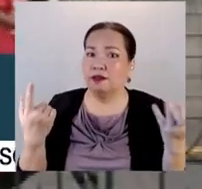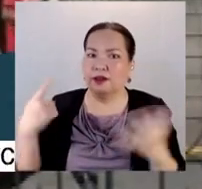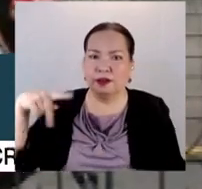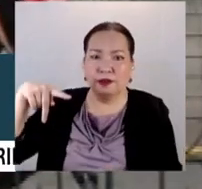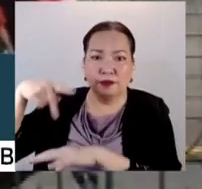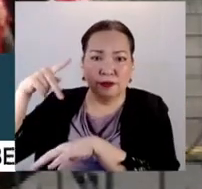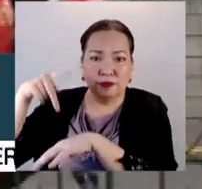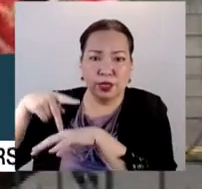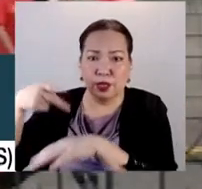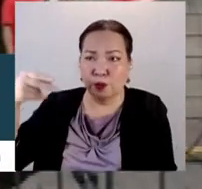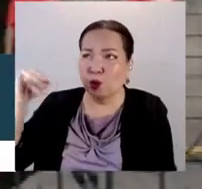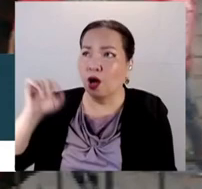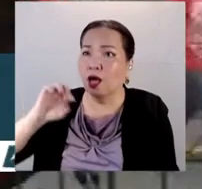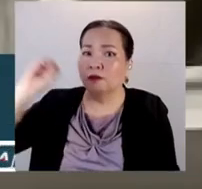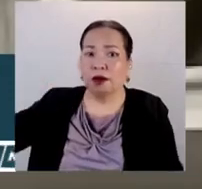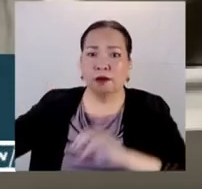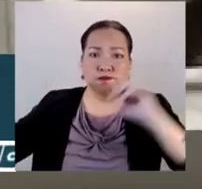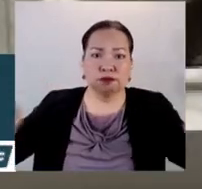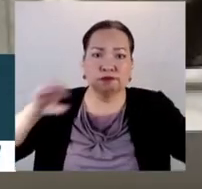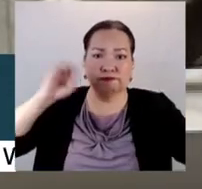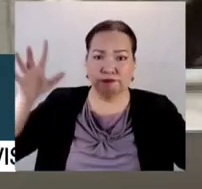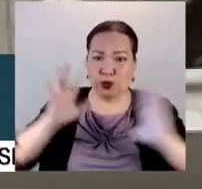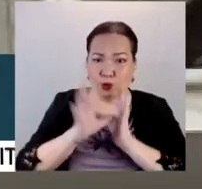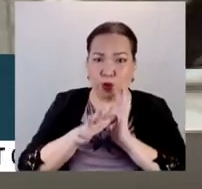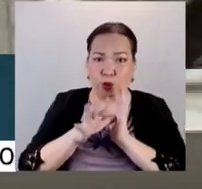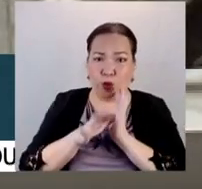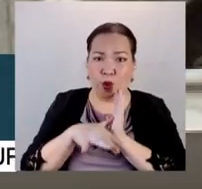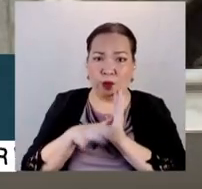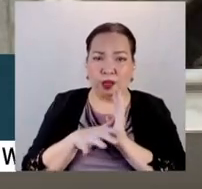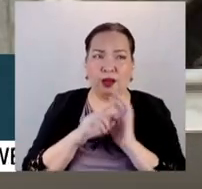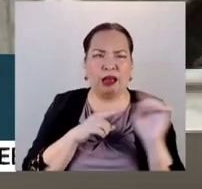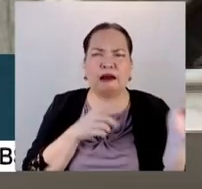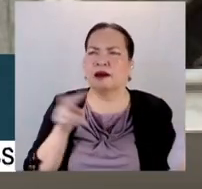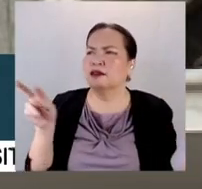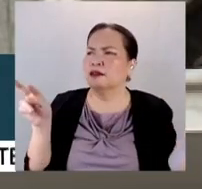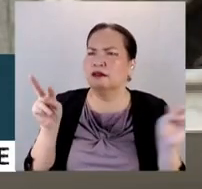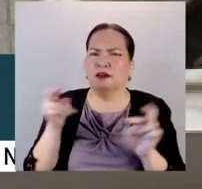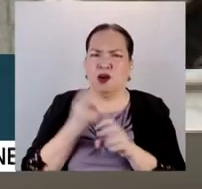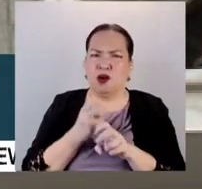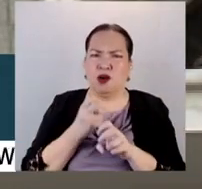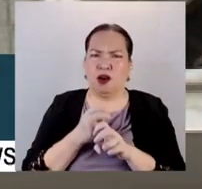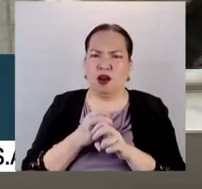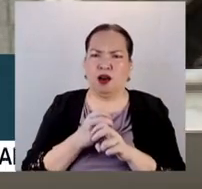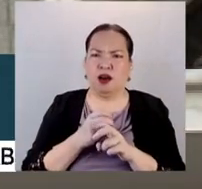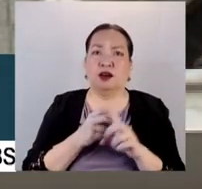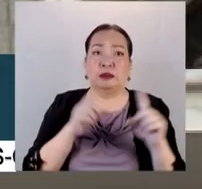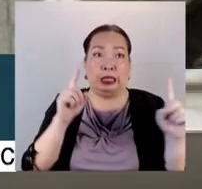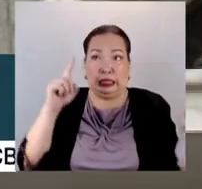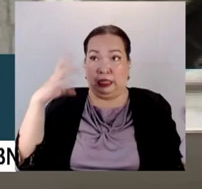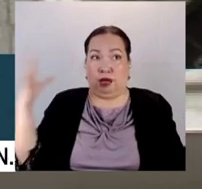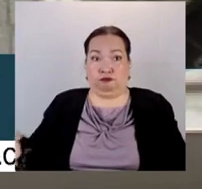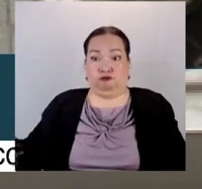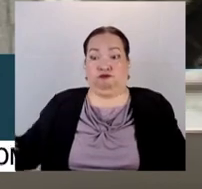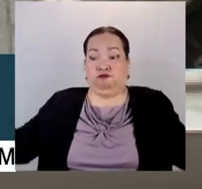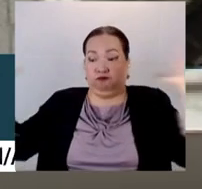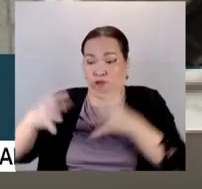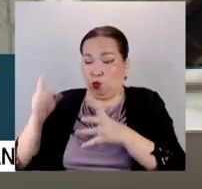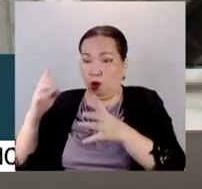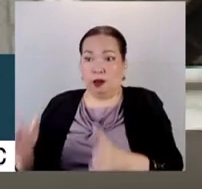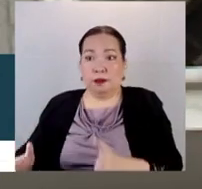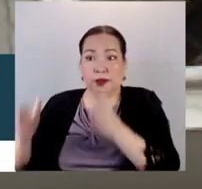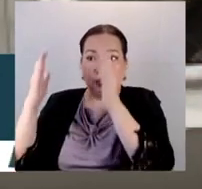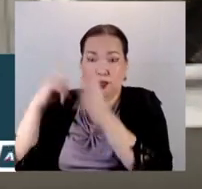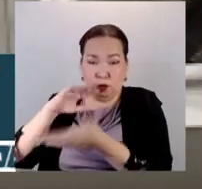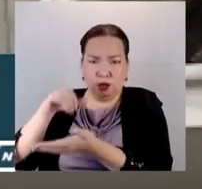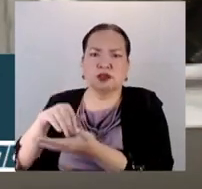So medyo magkakahiwalay po. And it's very difficult to monitor. So will that benefit the public? Definitely and surely. Because during the election, lagi